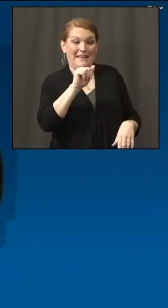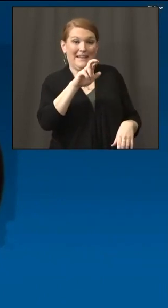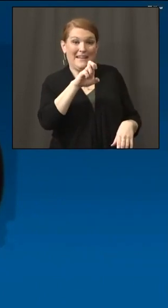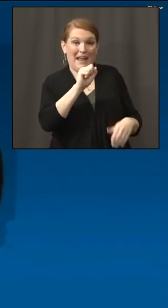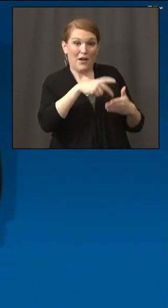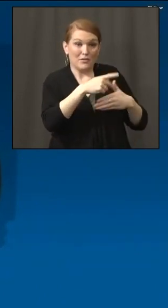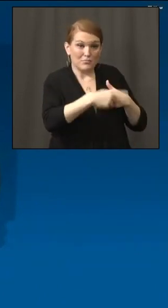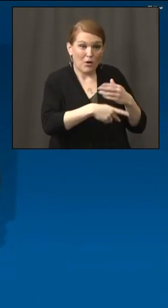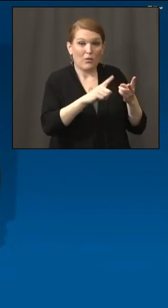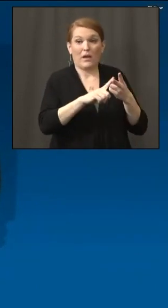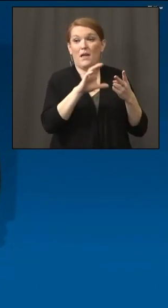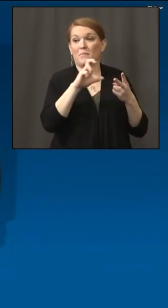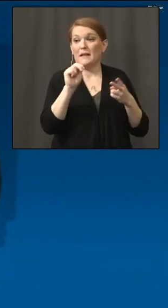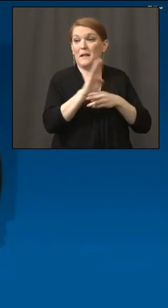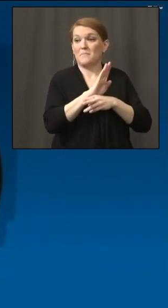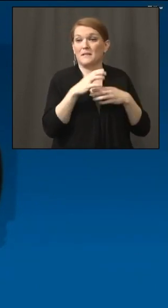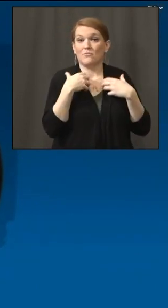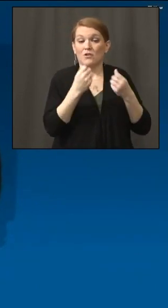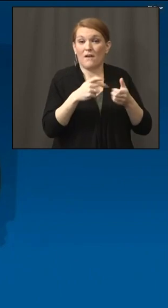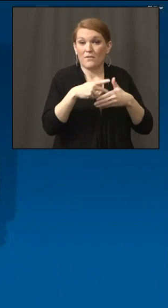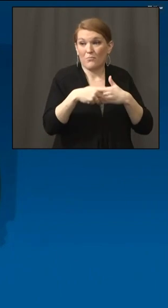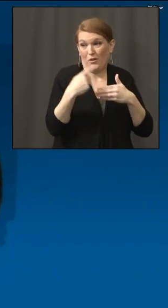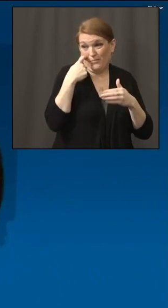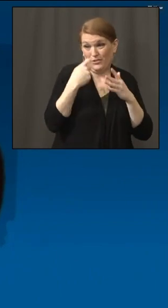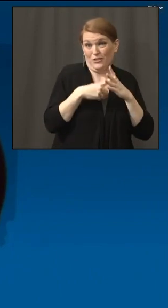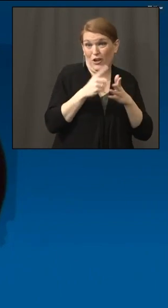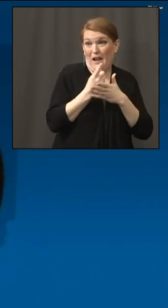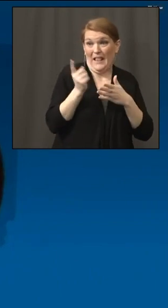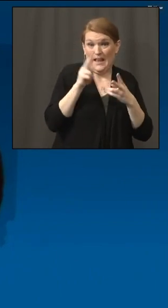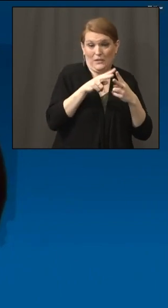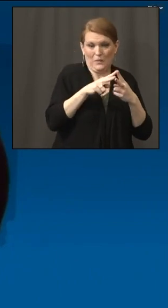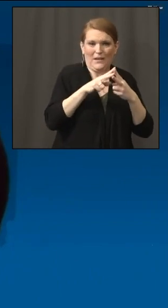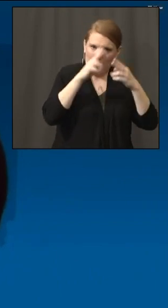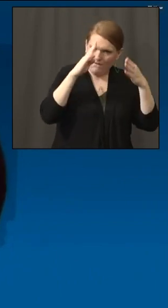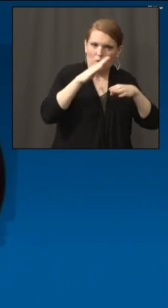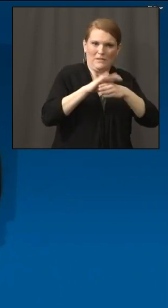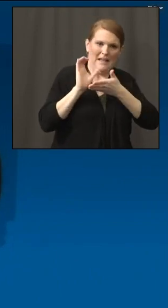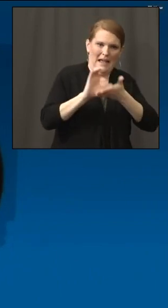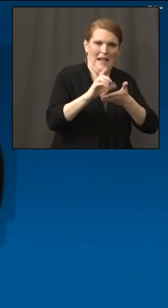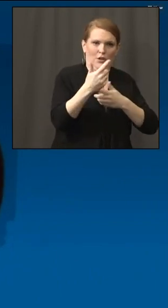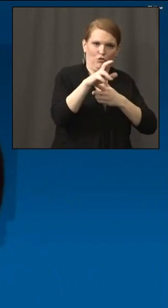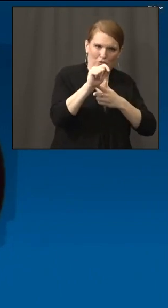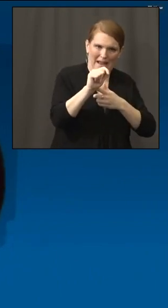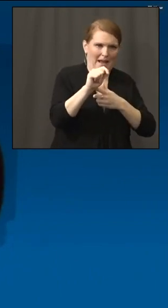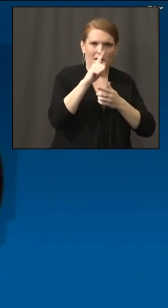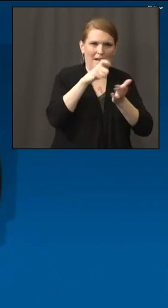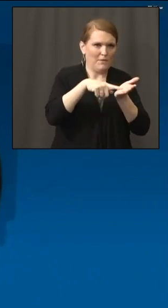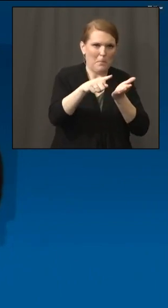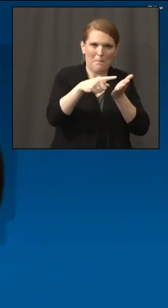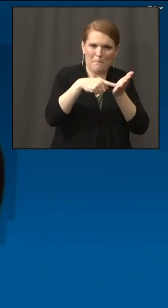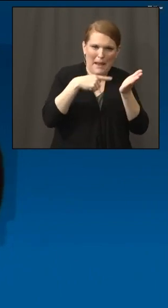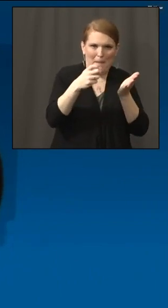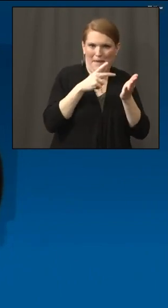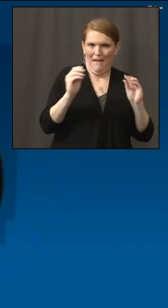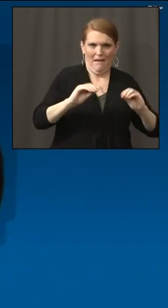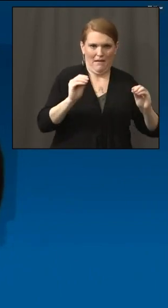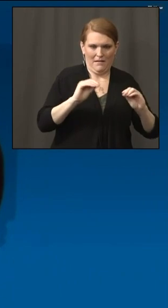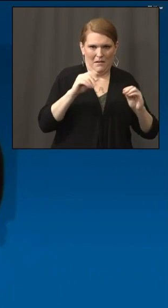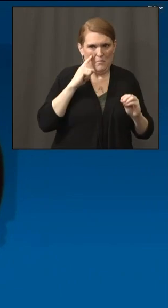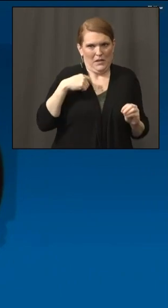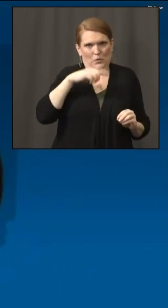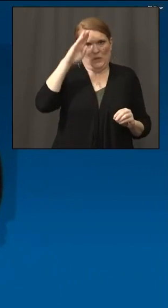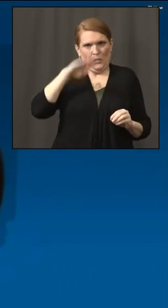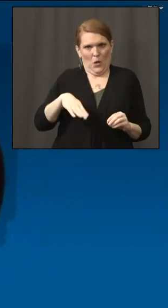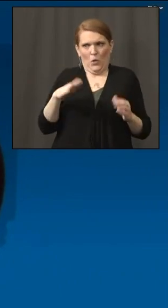Recovery Program we launched over a week ago, we were focused on those grants because we understand the anxiety that our small